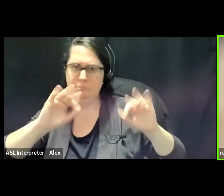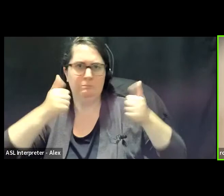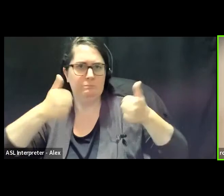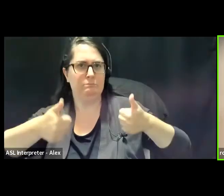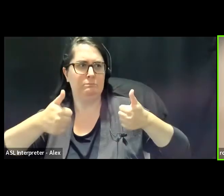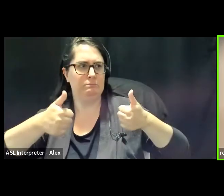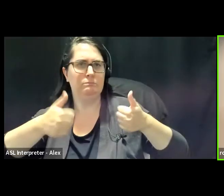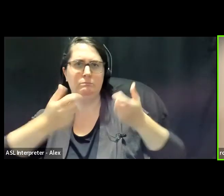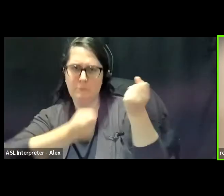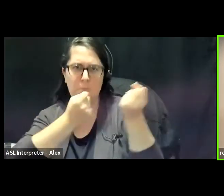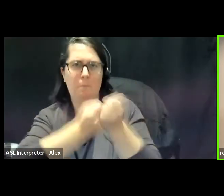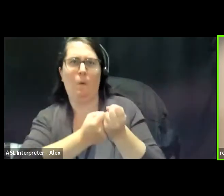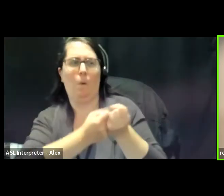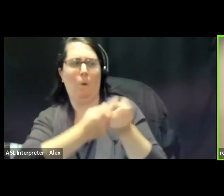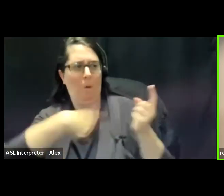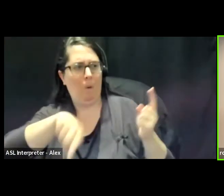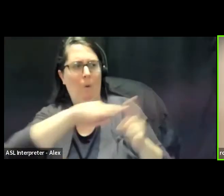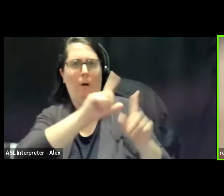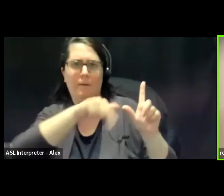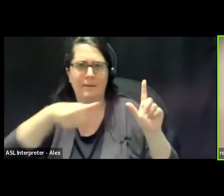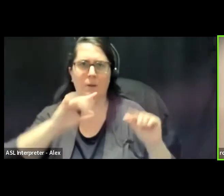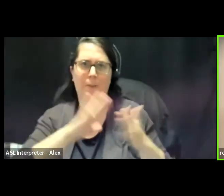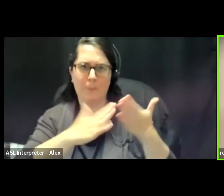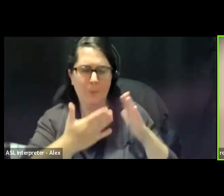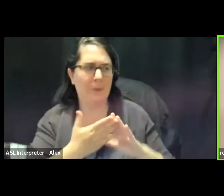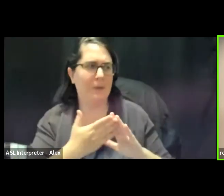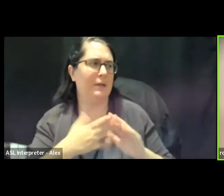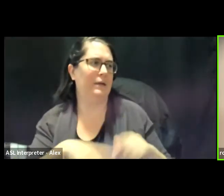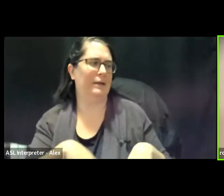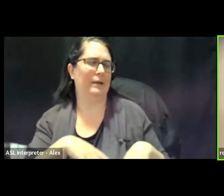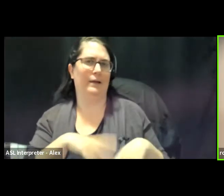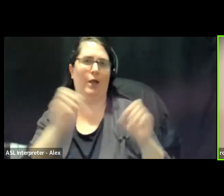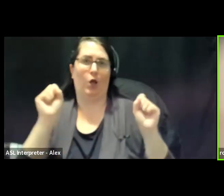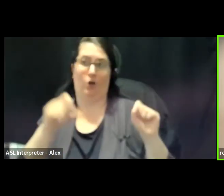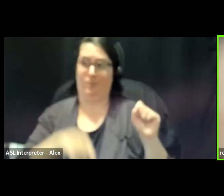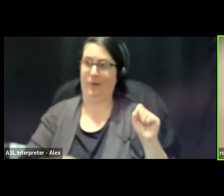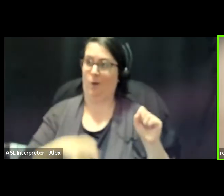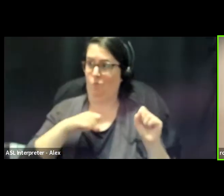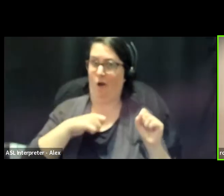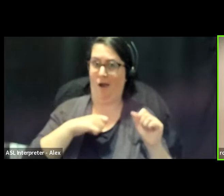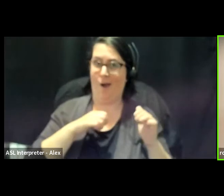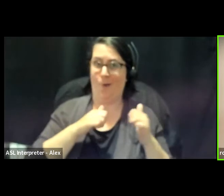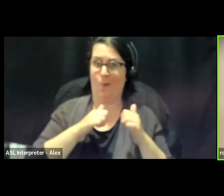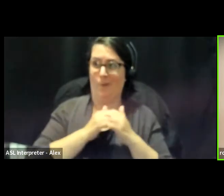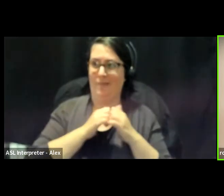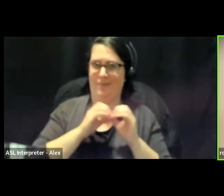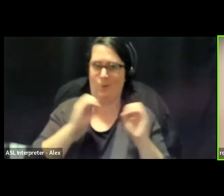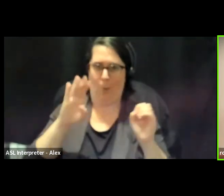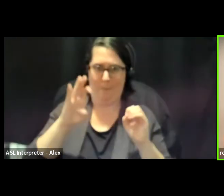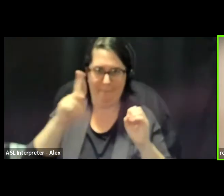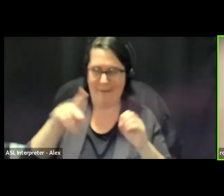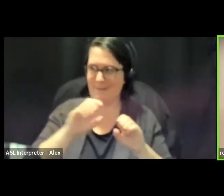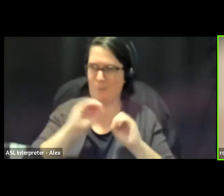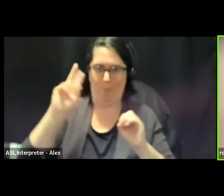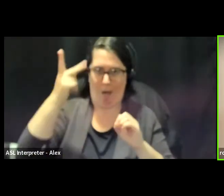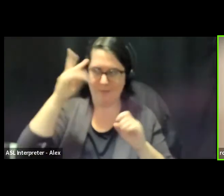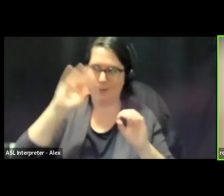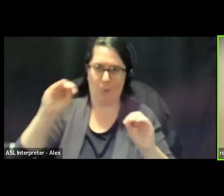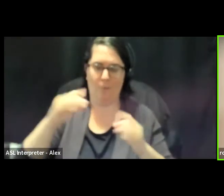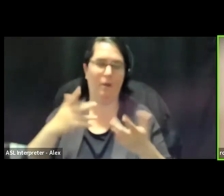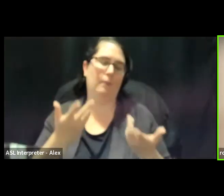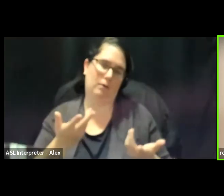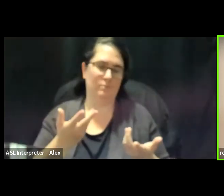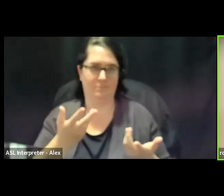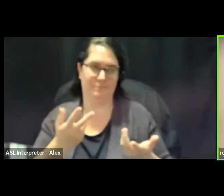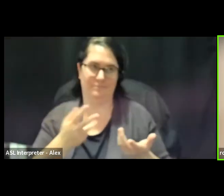LGBTQ community. That there would be that there could be that pride that had no corporations and no banks present that, of course, there would never have been